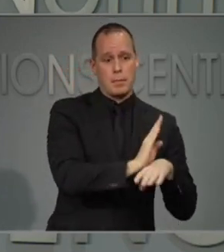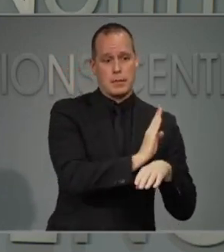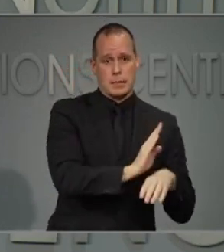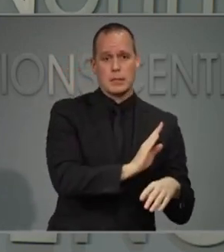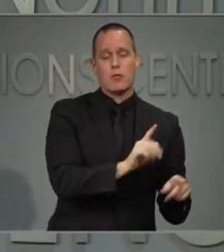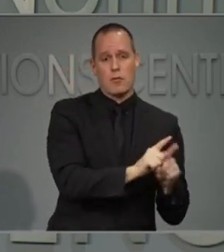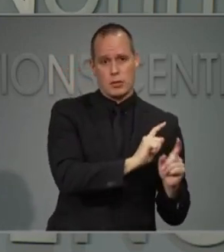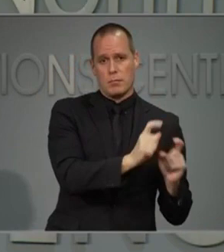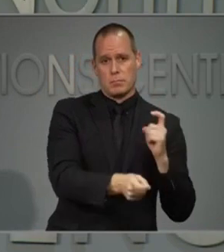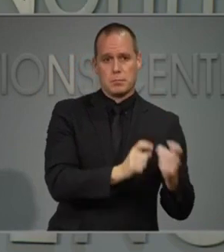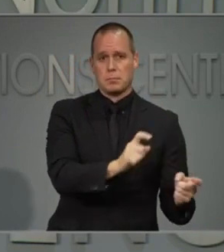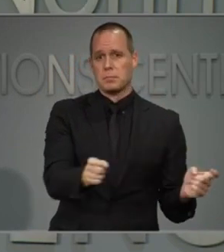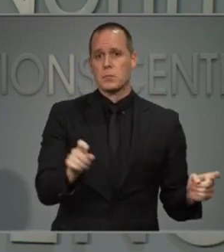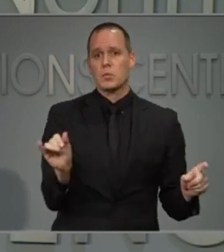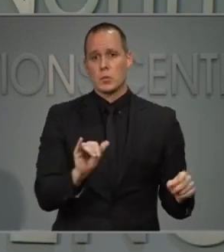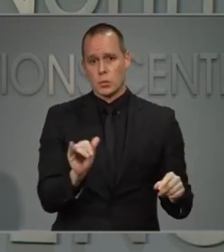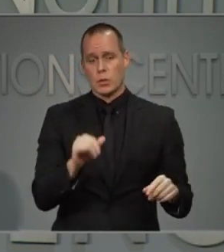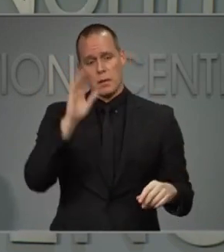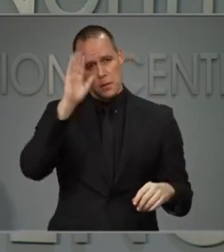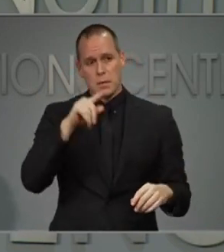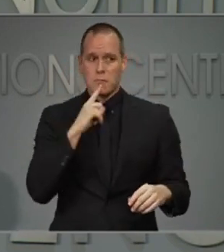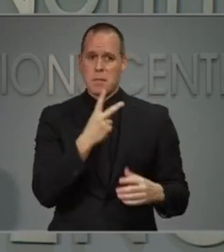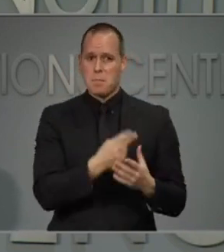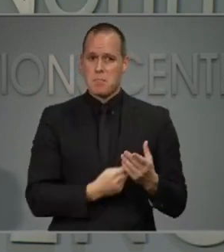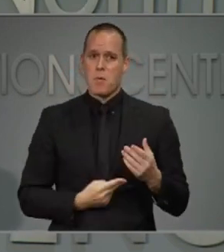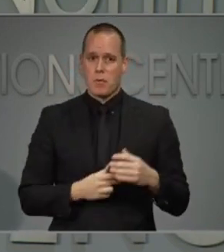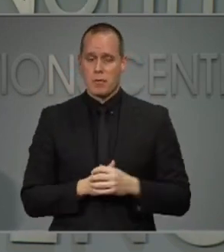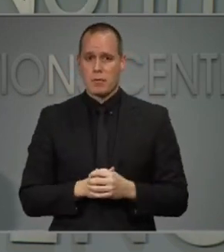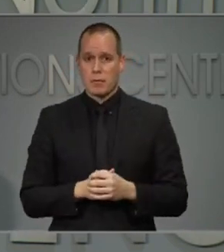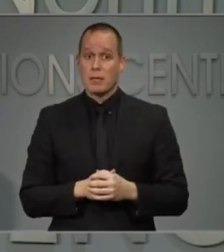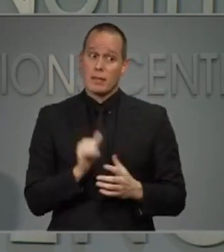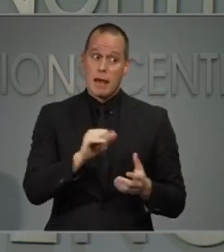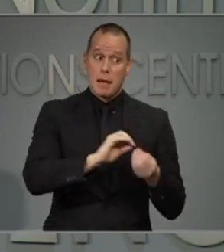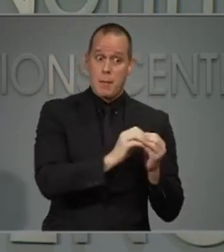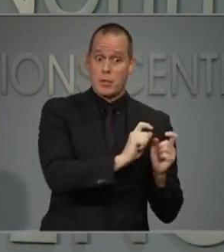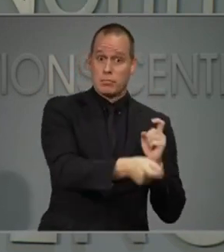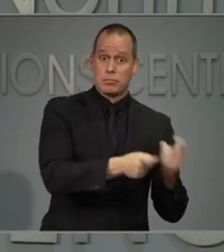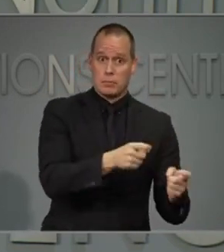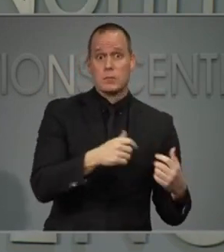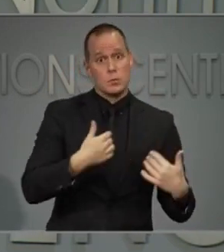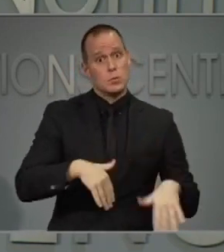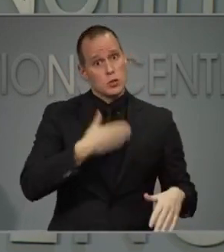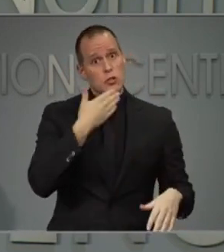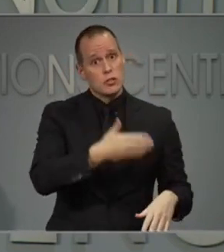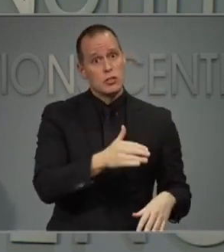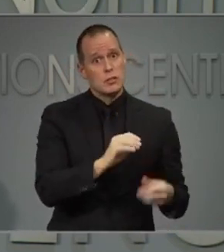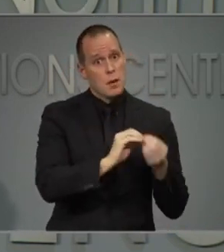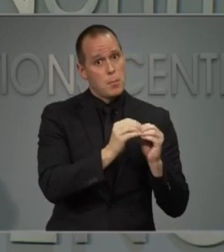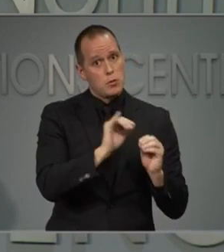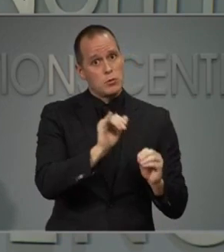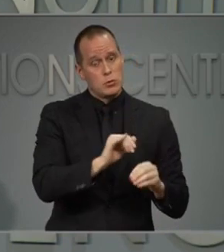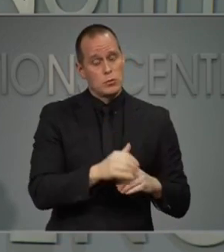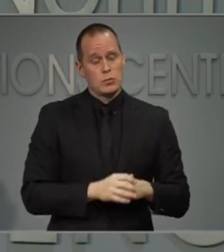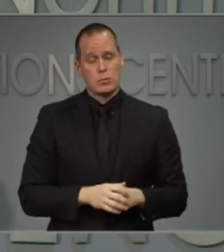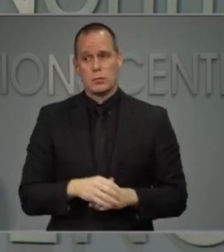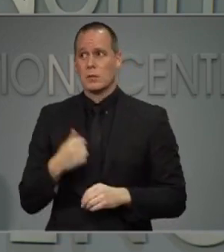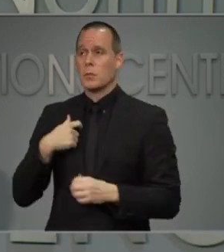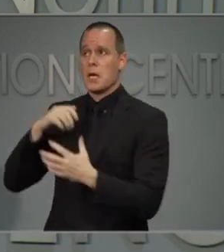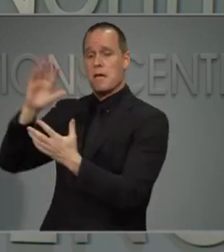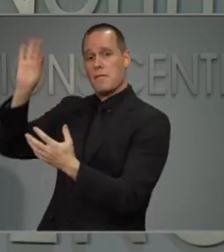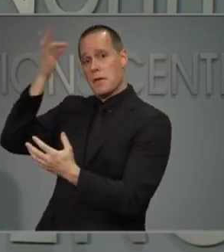well in some pretty good quantities. And so between the amount that we're getting